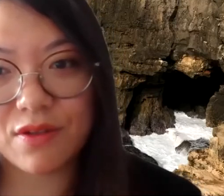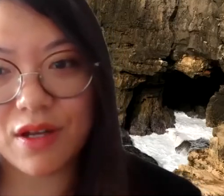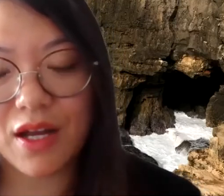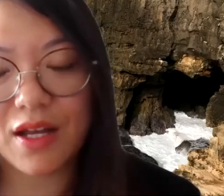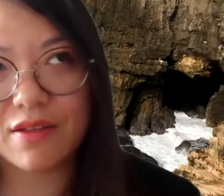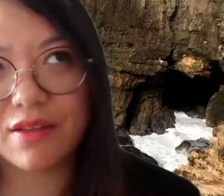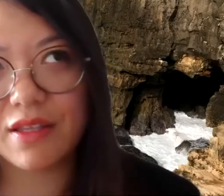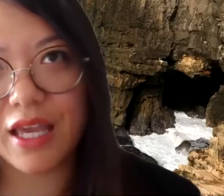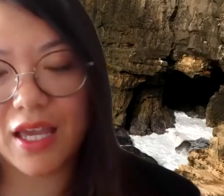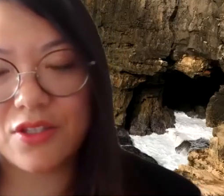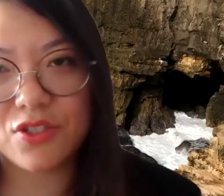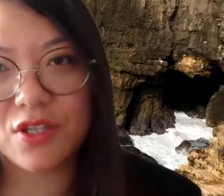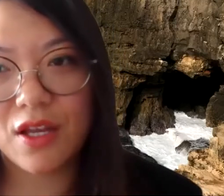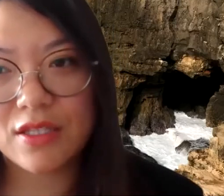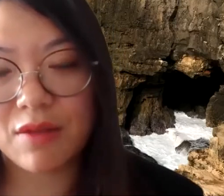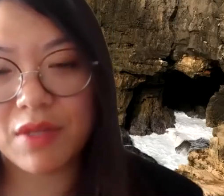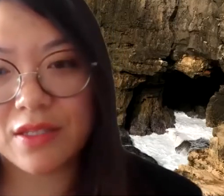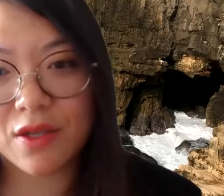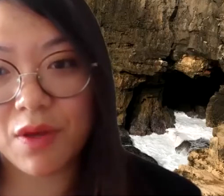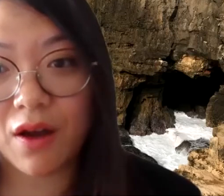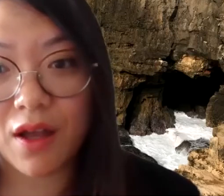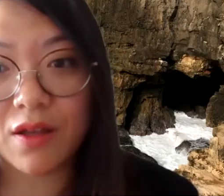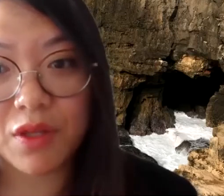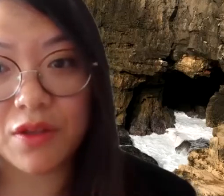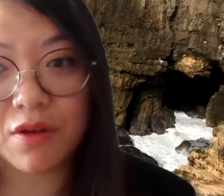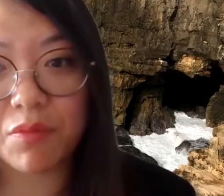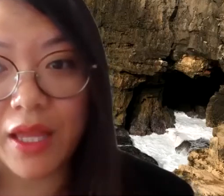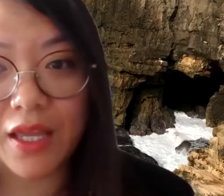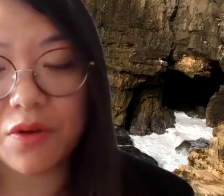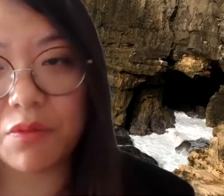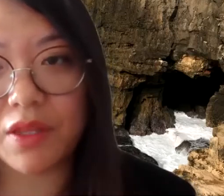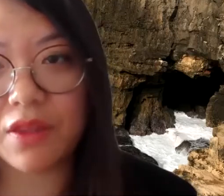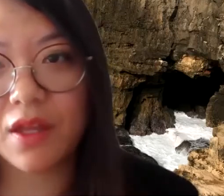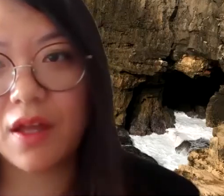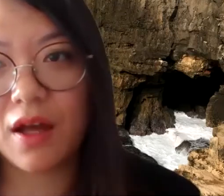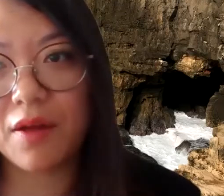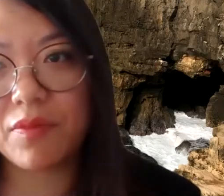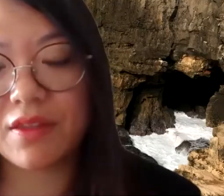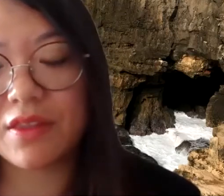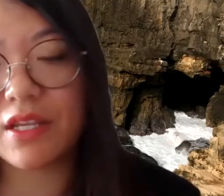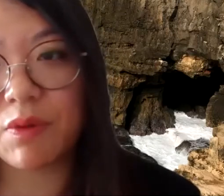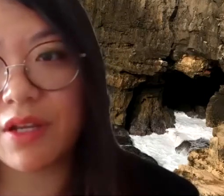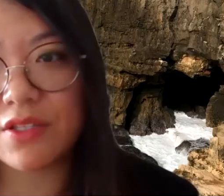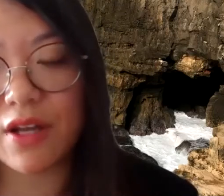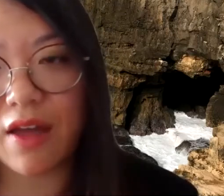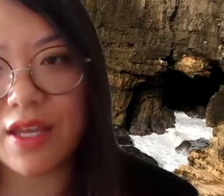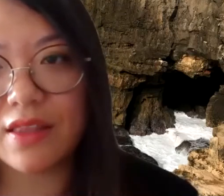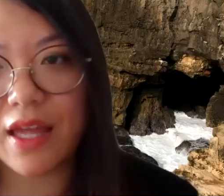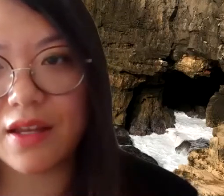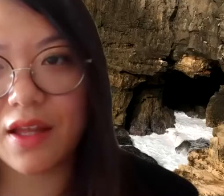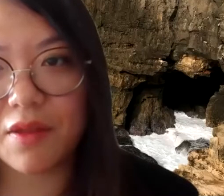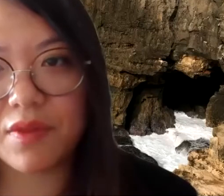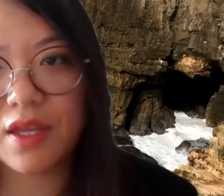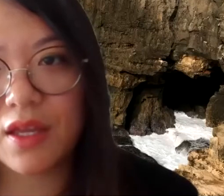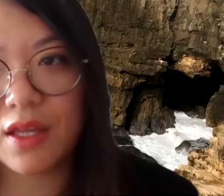to gauge something's going on with your complaint or with the experience you're having,